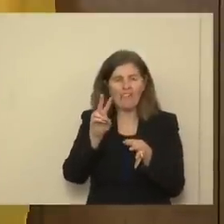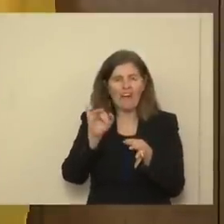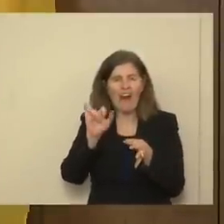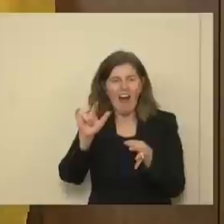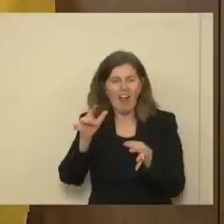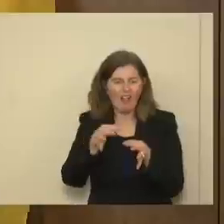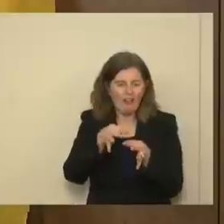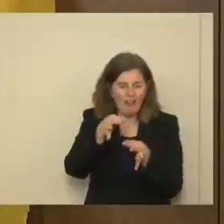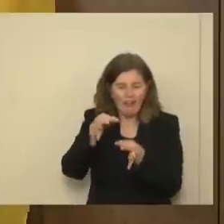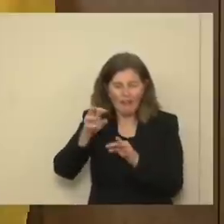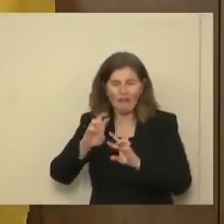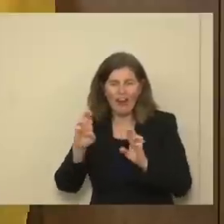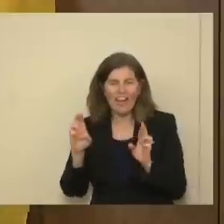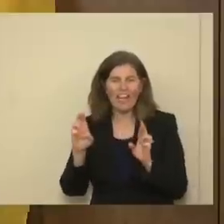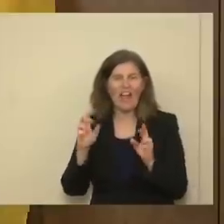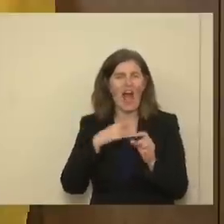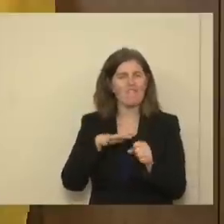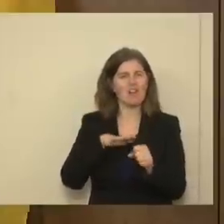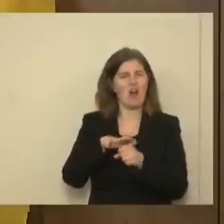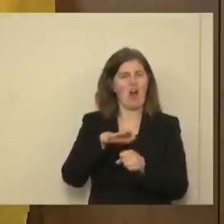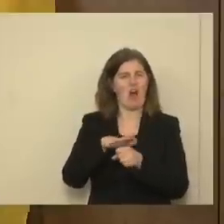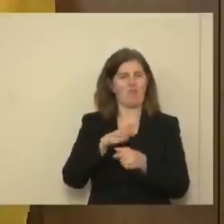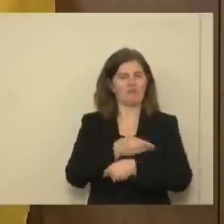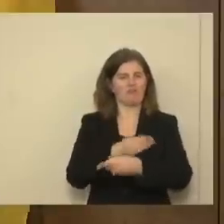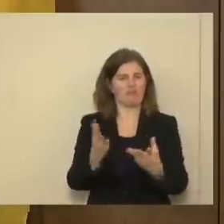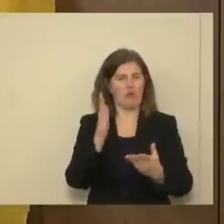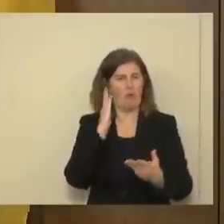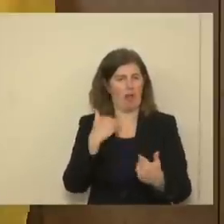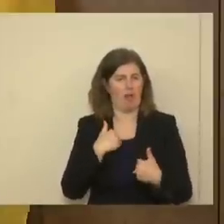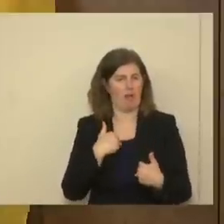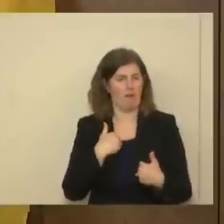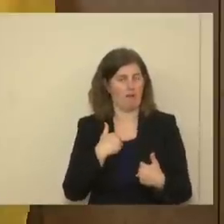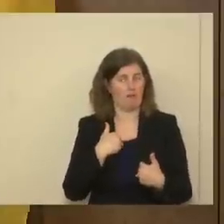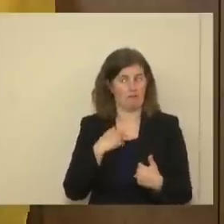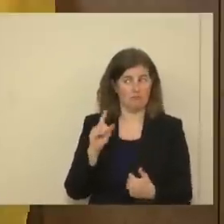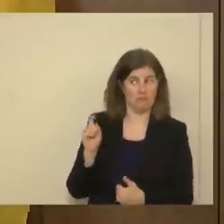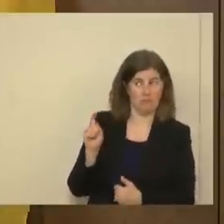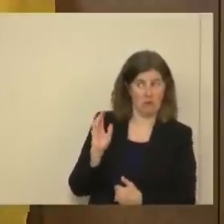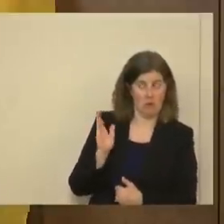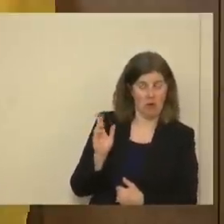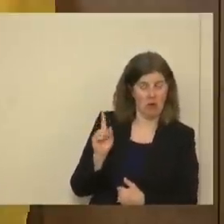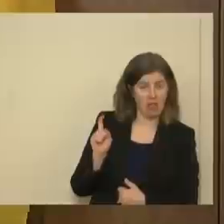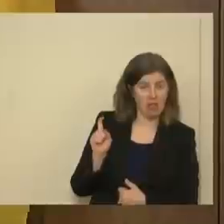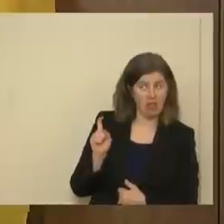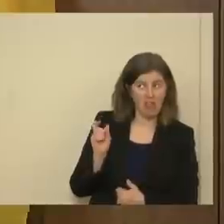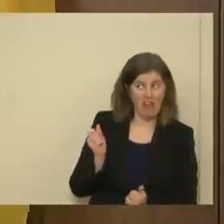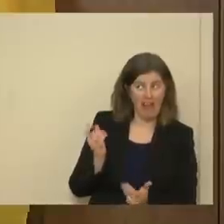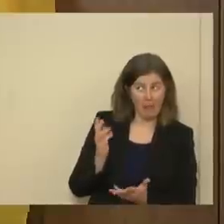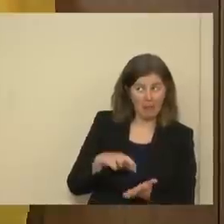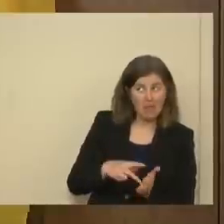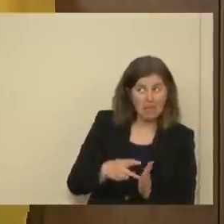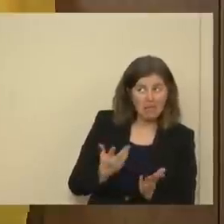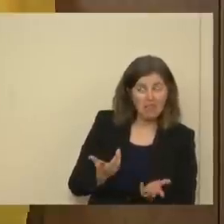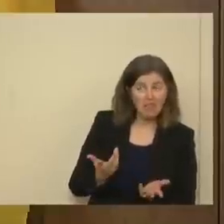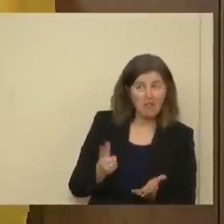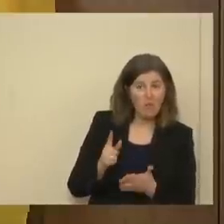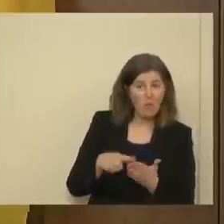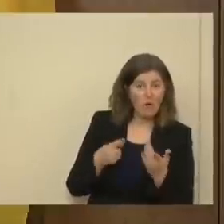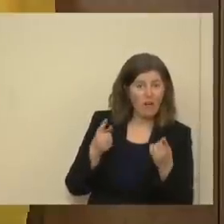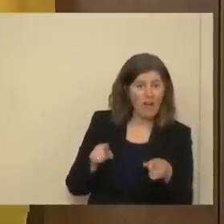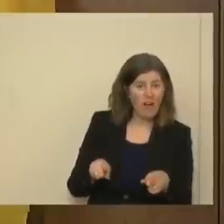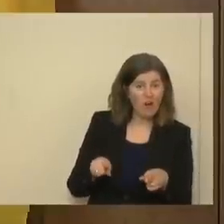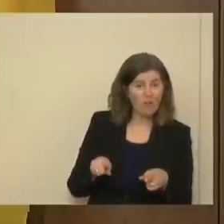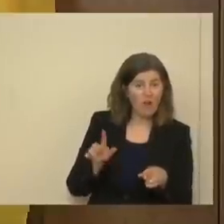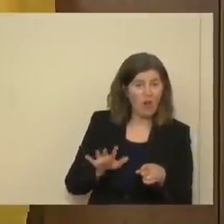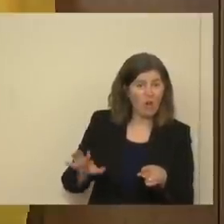we'll have enough of those to go around. Well, are they, and how many is that, and what's going to happen